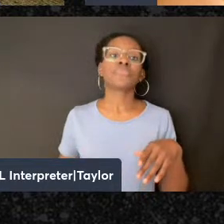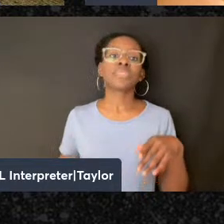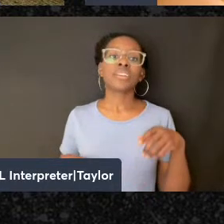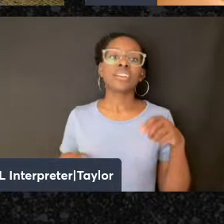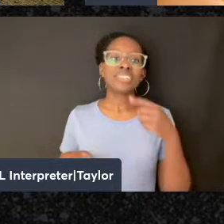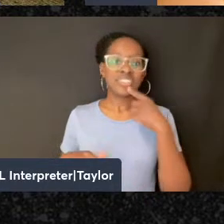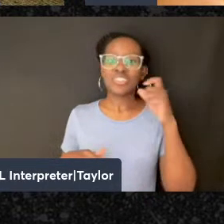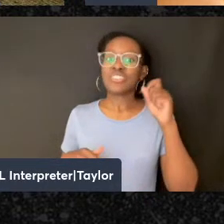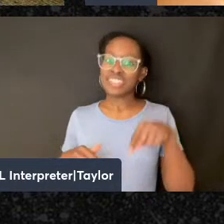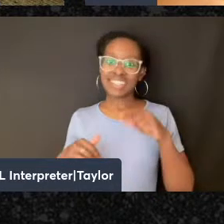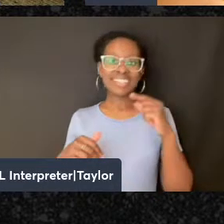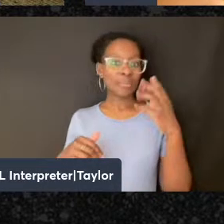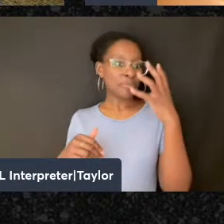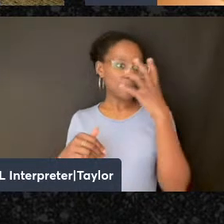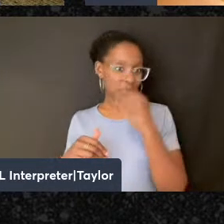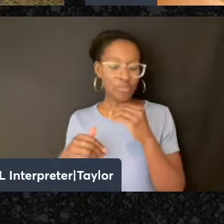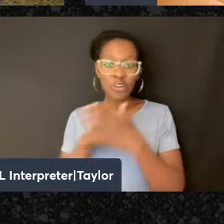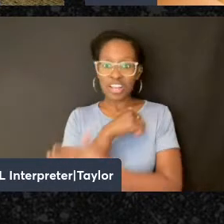three different religions.